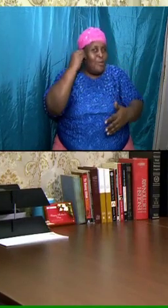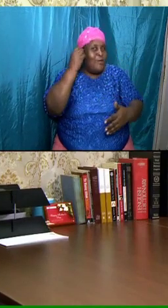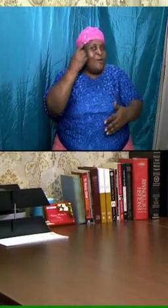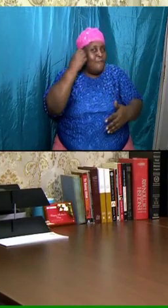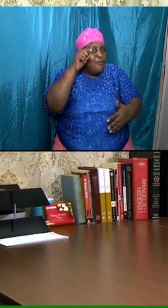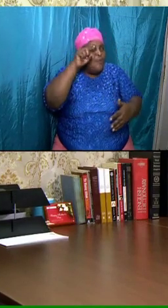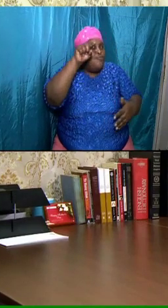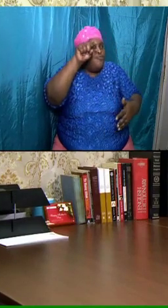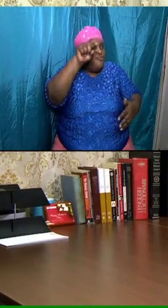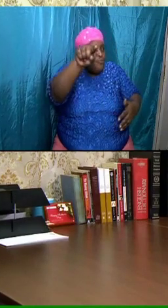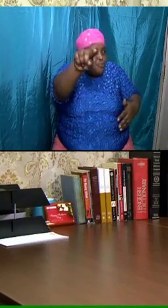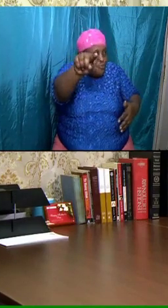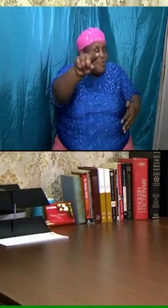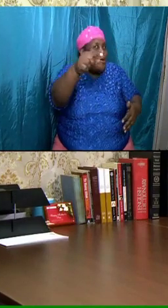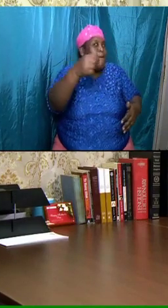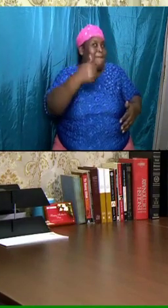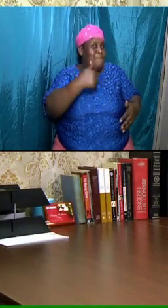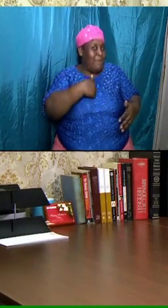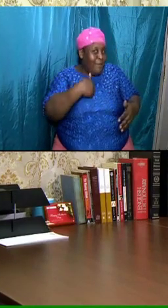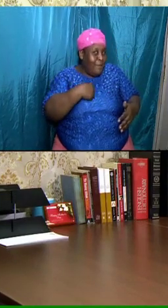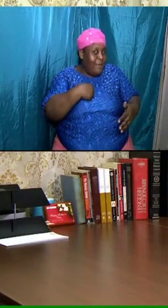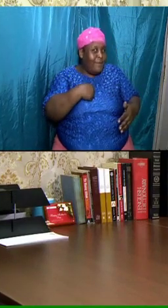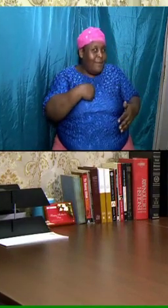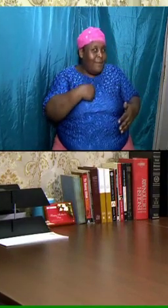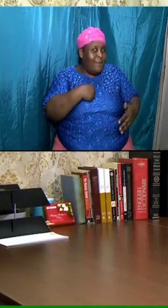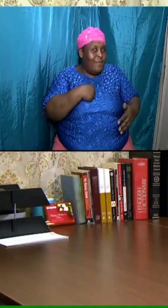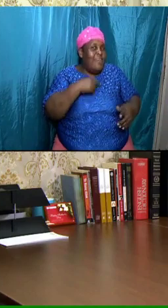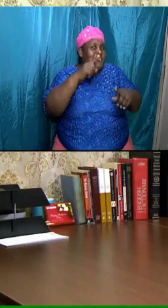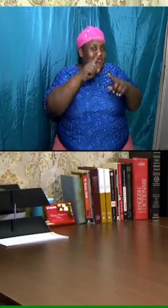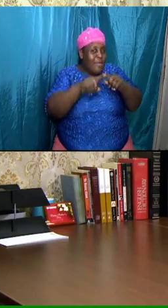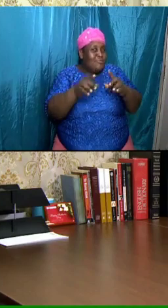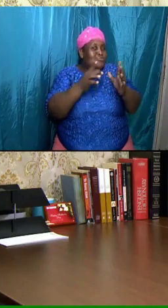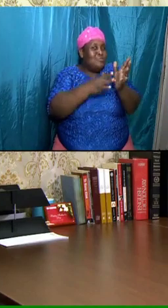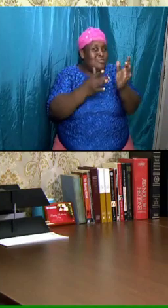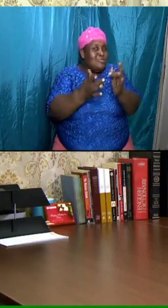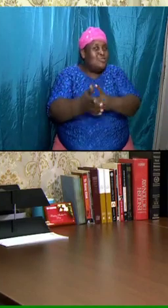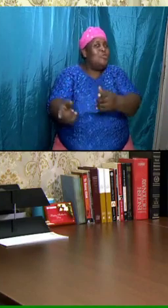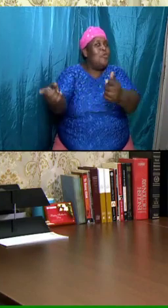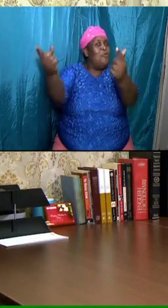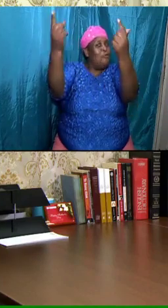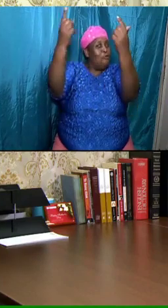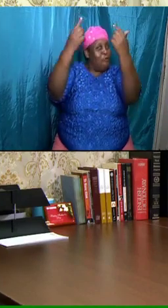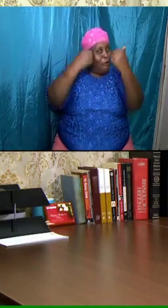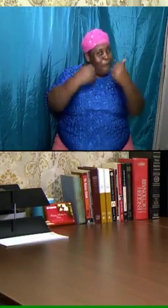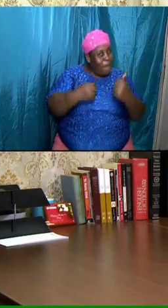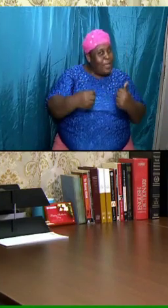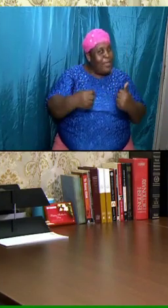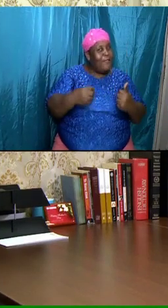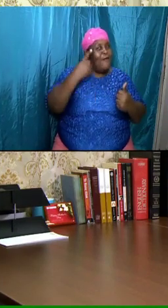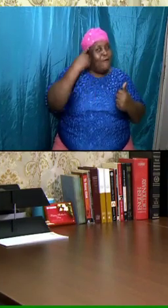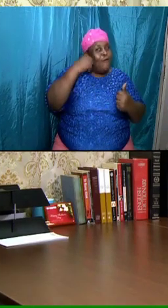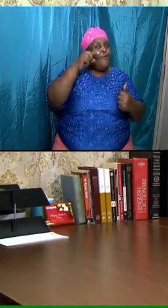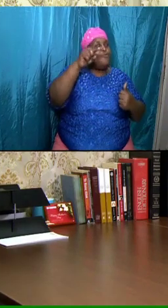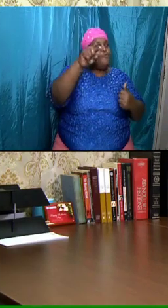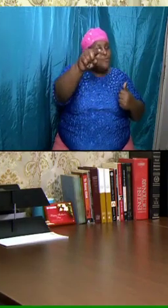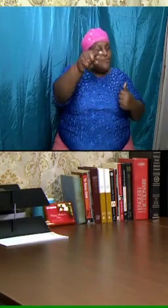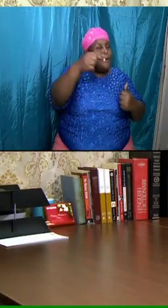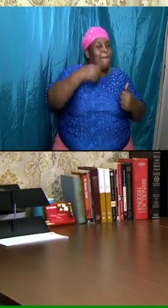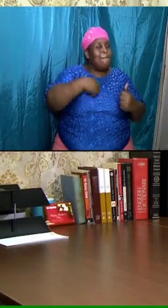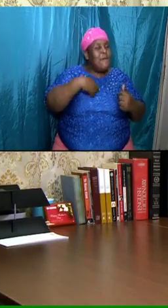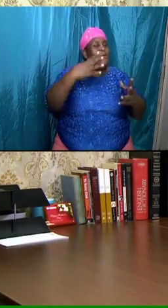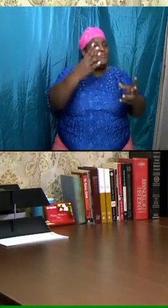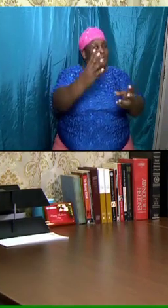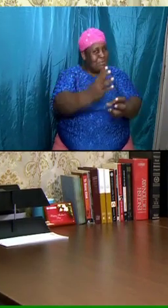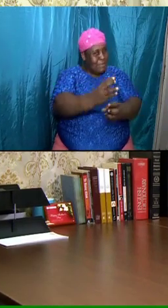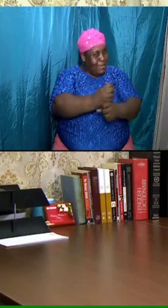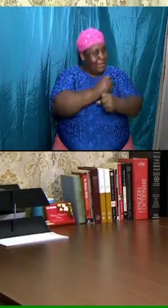recall the scripture in st. john chapter 14 i believe verse 2 and 3 in